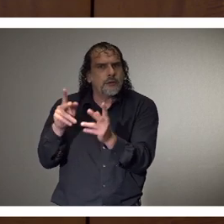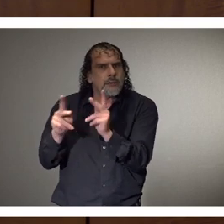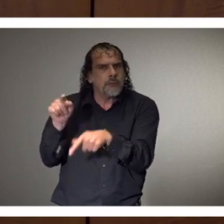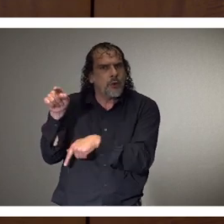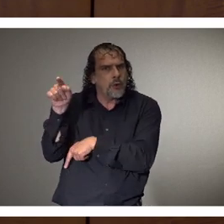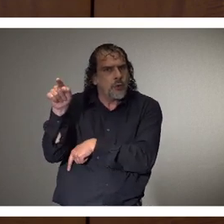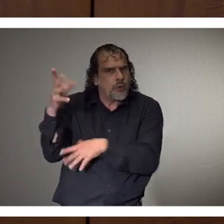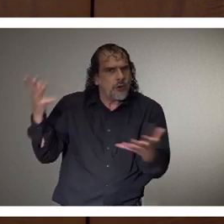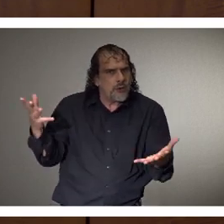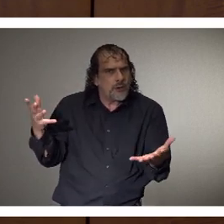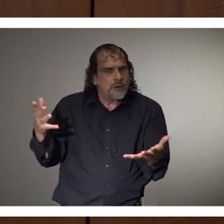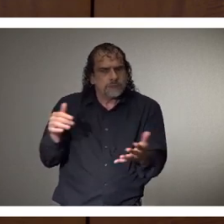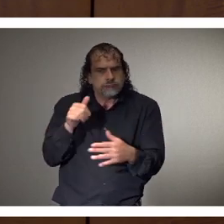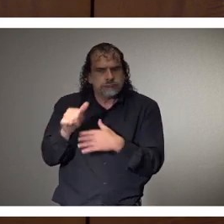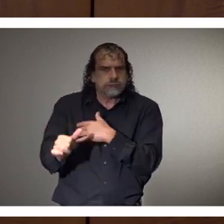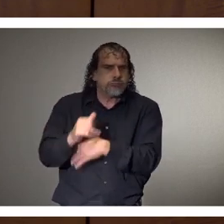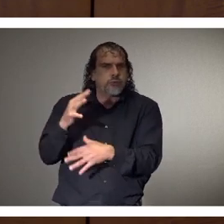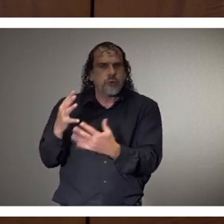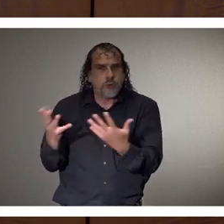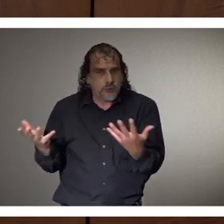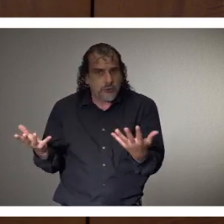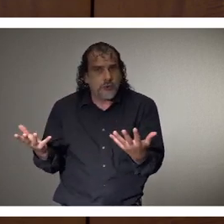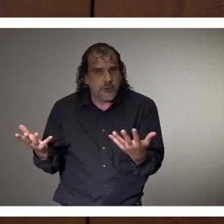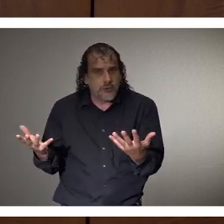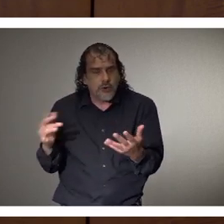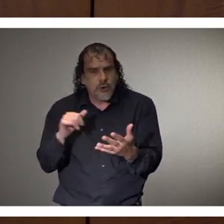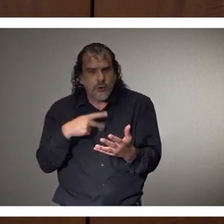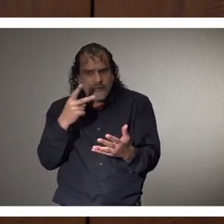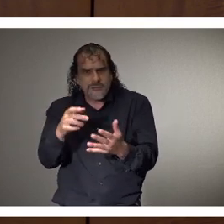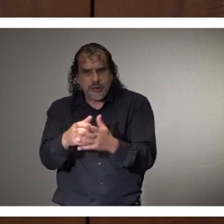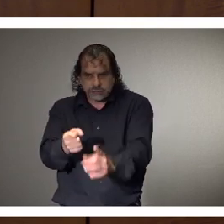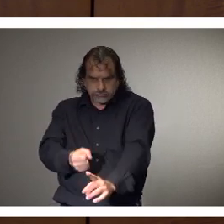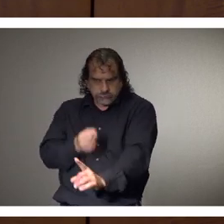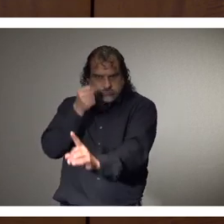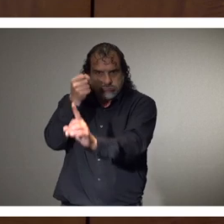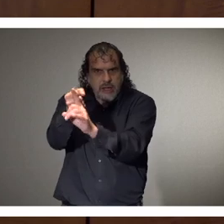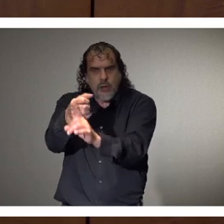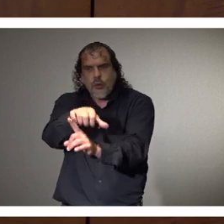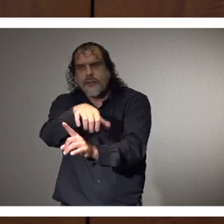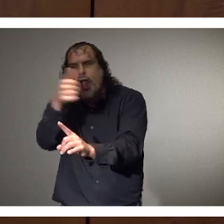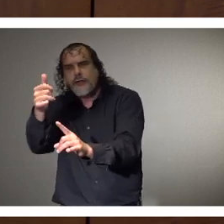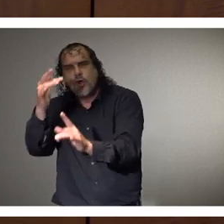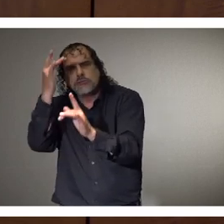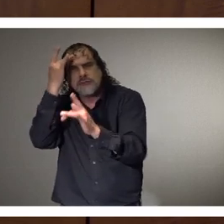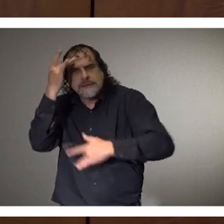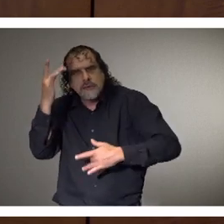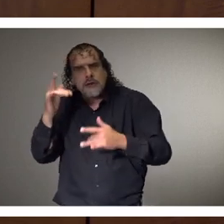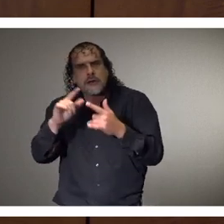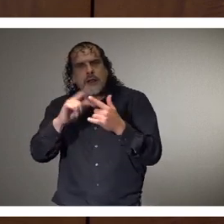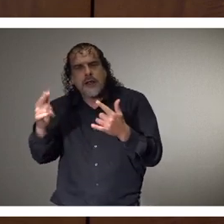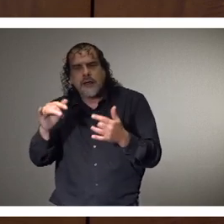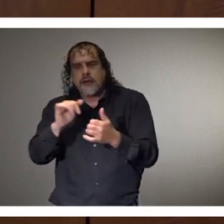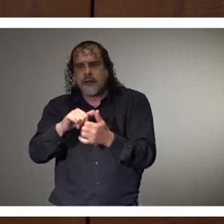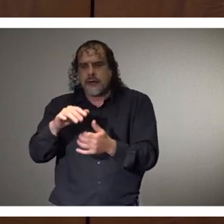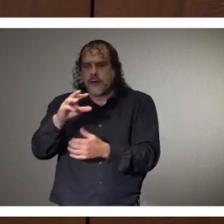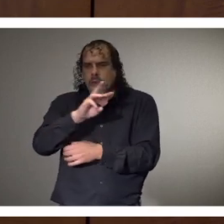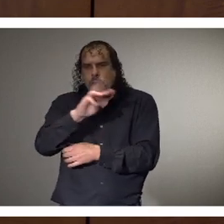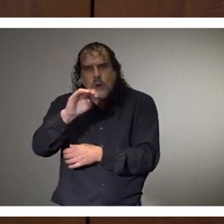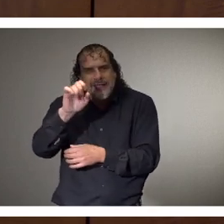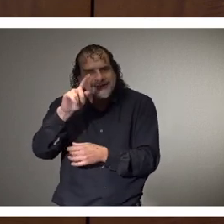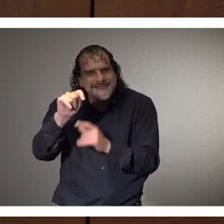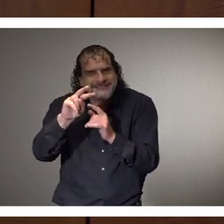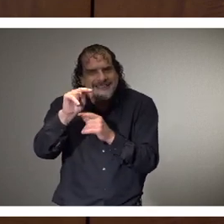seen, uh, impact in this age group before with other infectious diseases, including things like West Nile